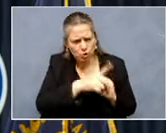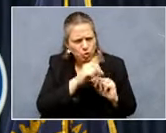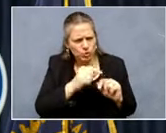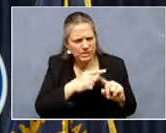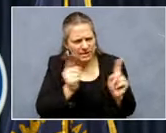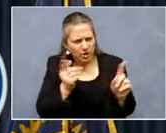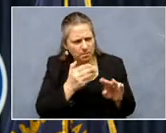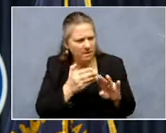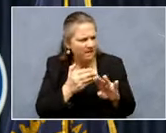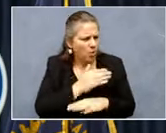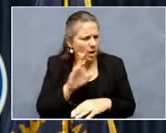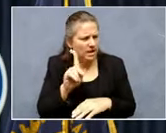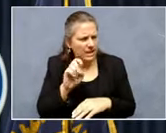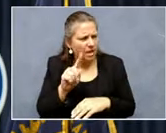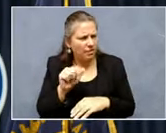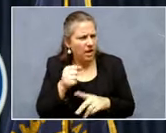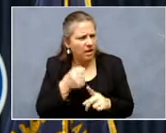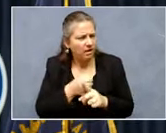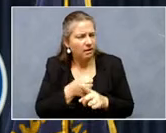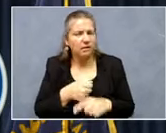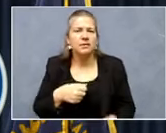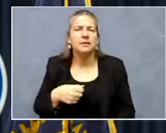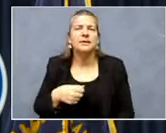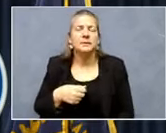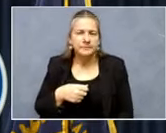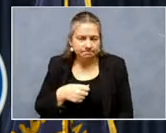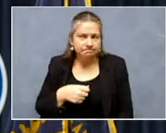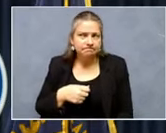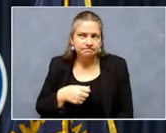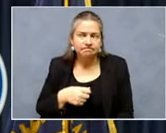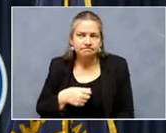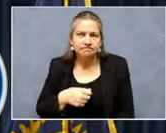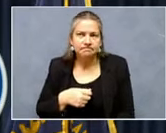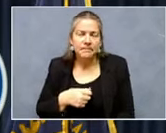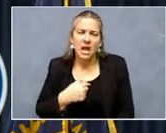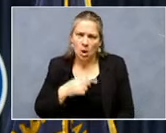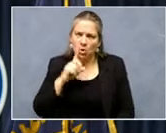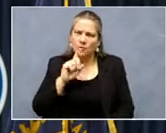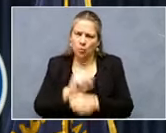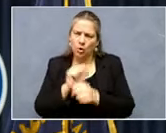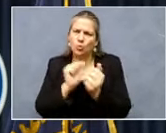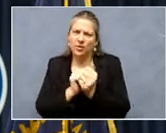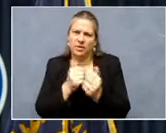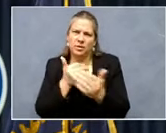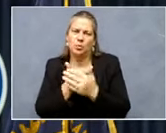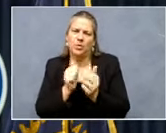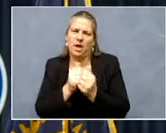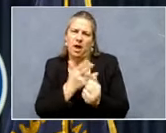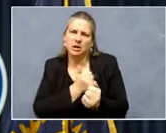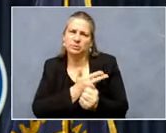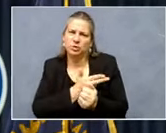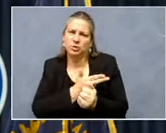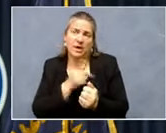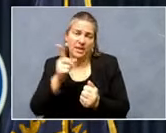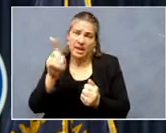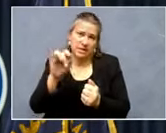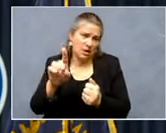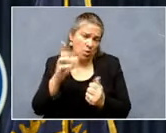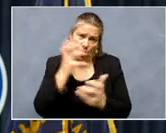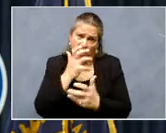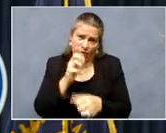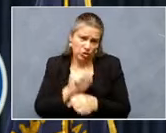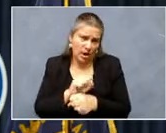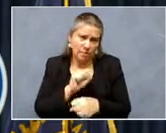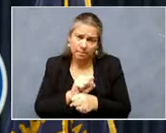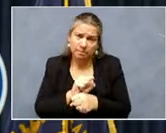the Delta variant? Um, and we would have worked with our regional hospitals and they did a phenomenal job. Um,